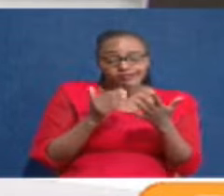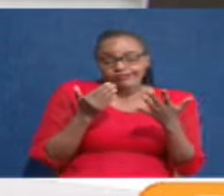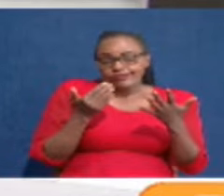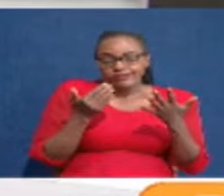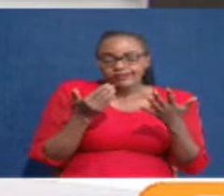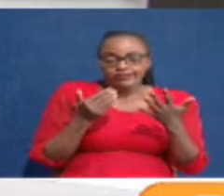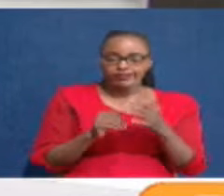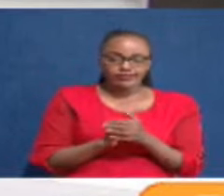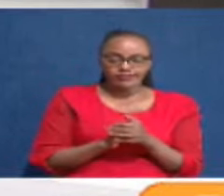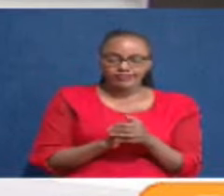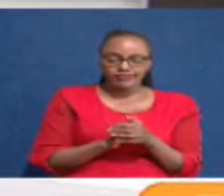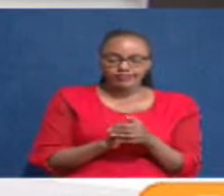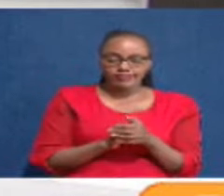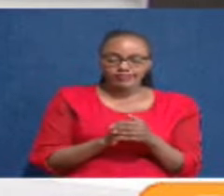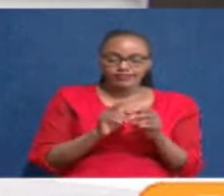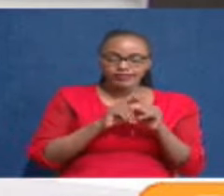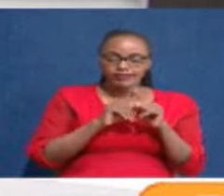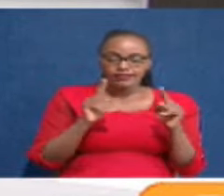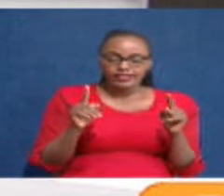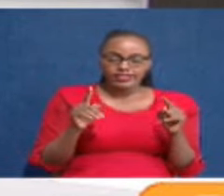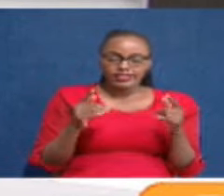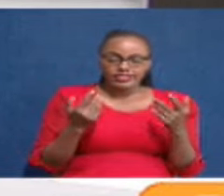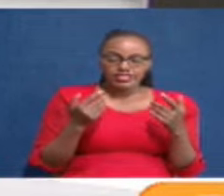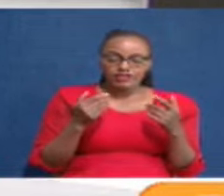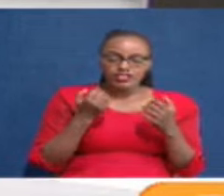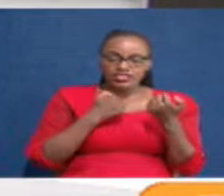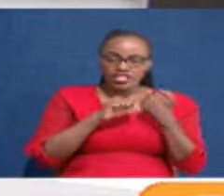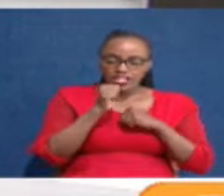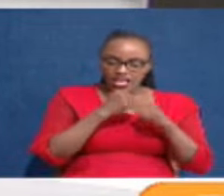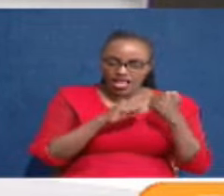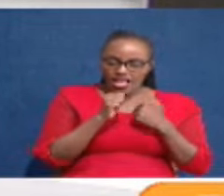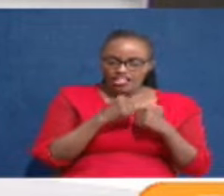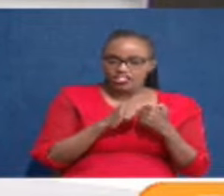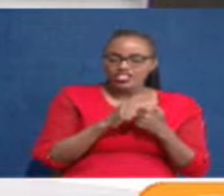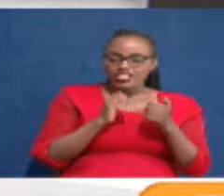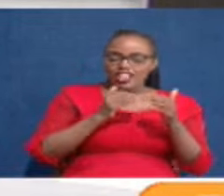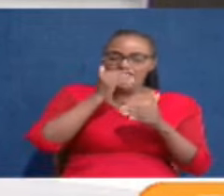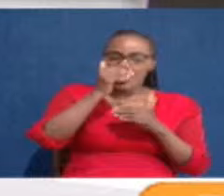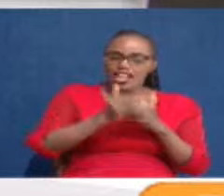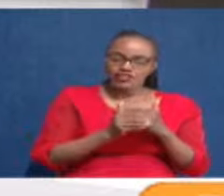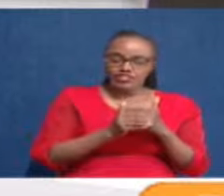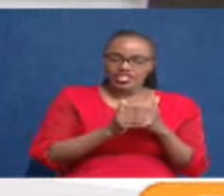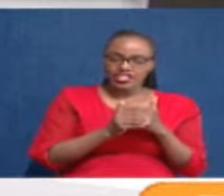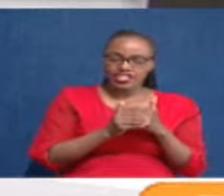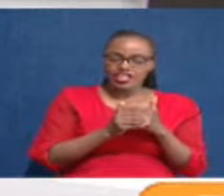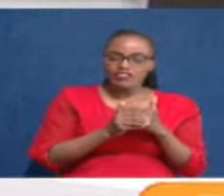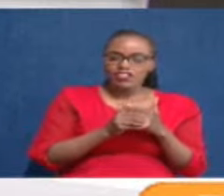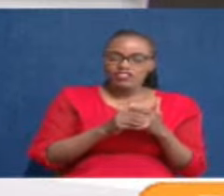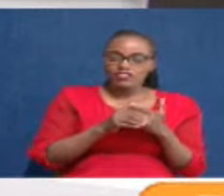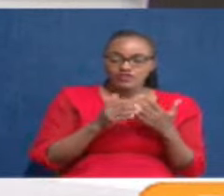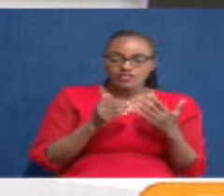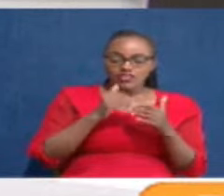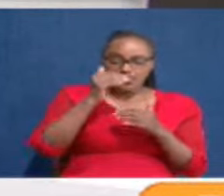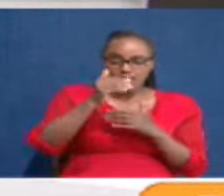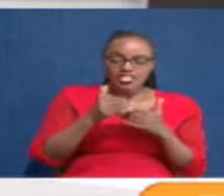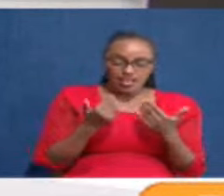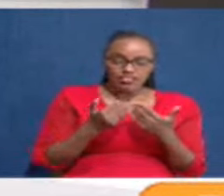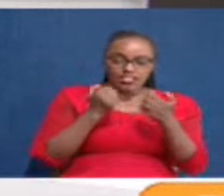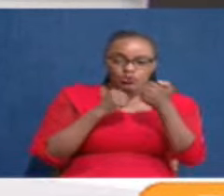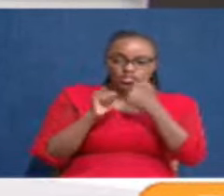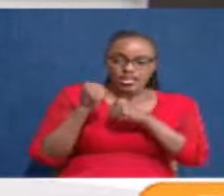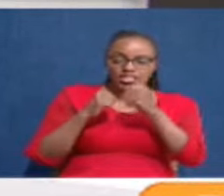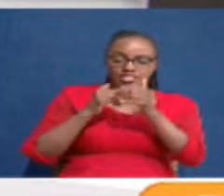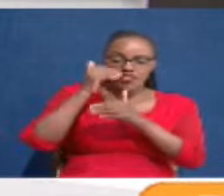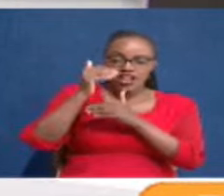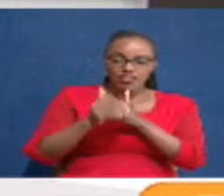again it's but it came to life it came to life after the announcement of July yeah yeah yeah